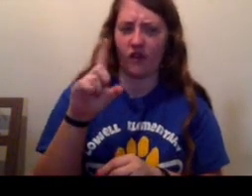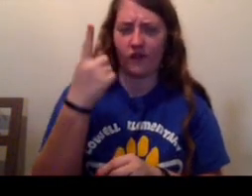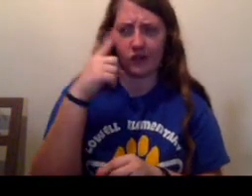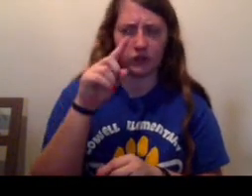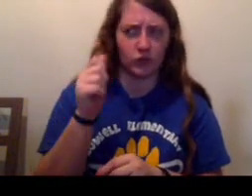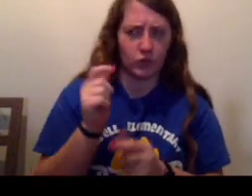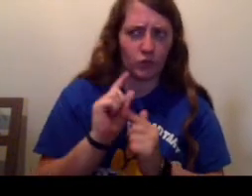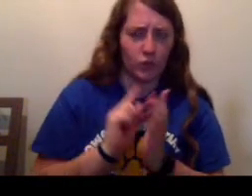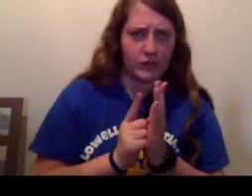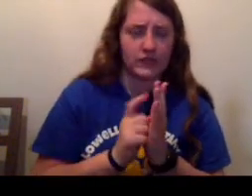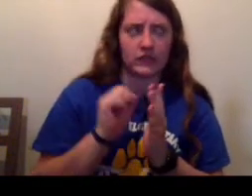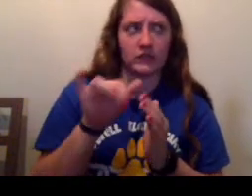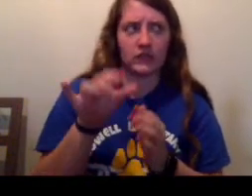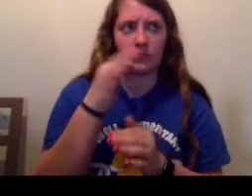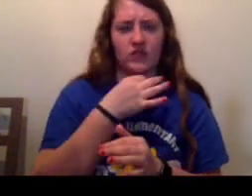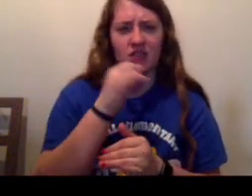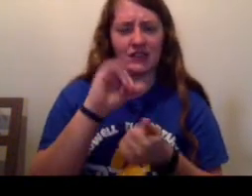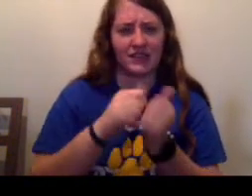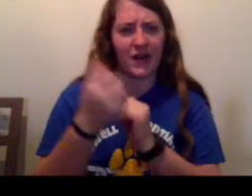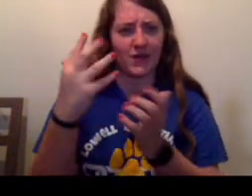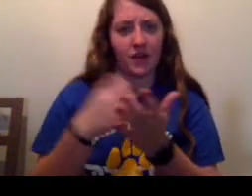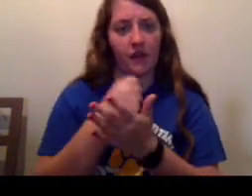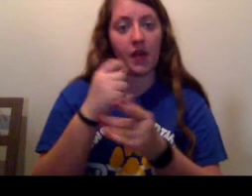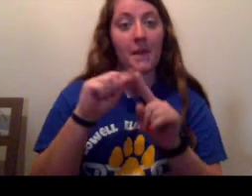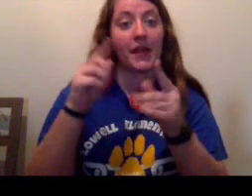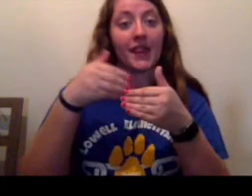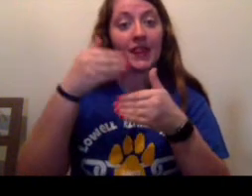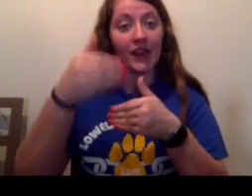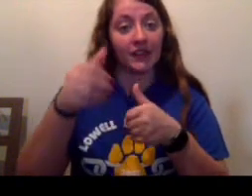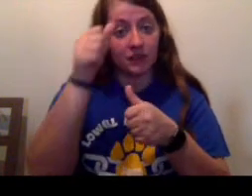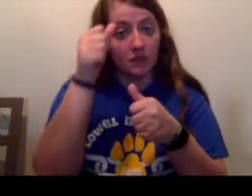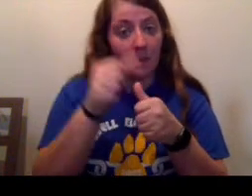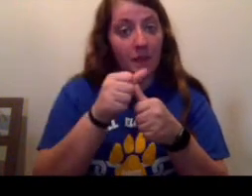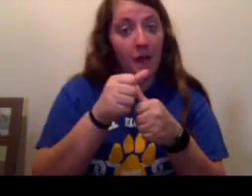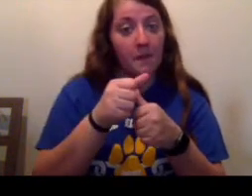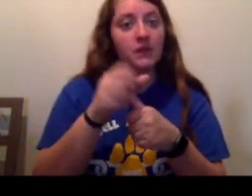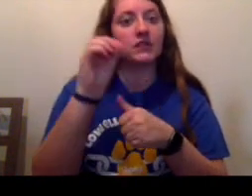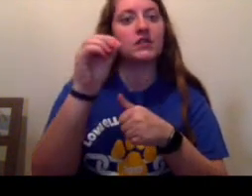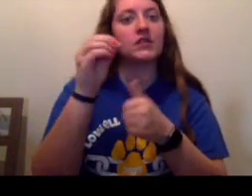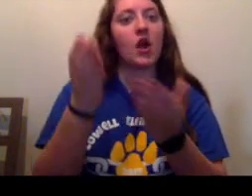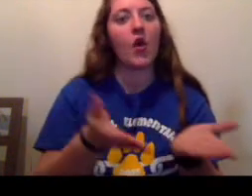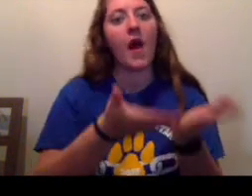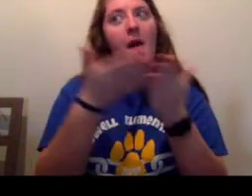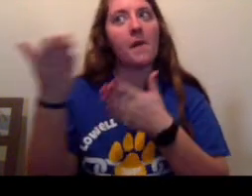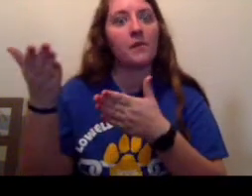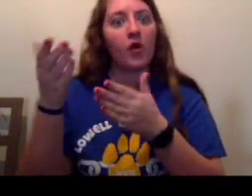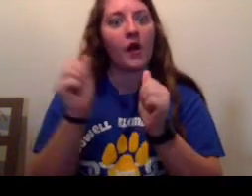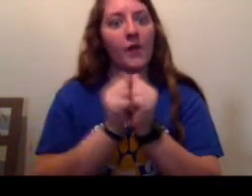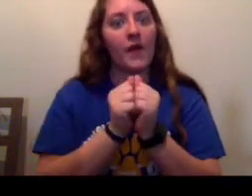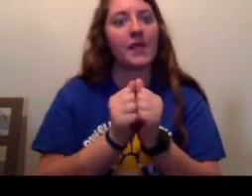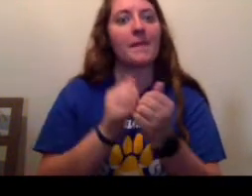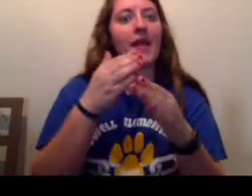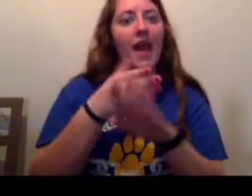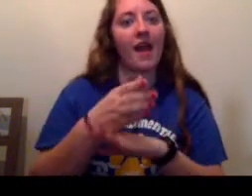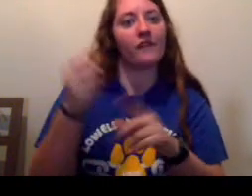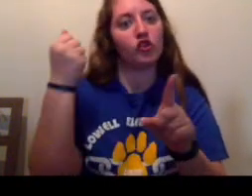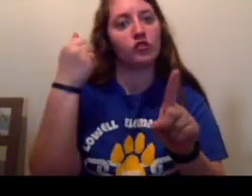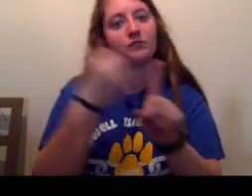Stanley wondered how it got there, but then he remembered that Zero had taken it with him after striking Mr. Pendanski.